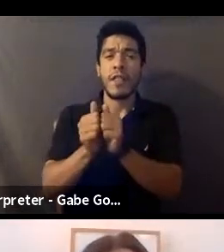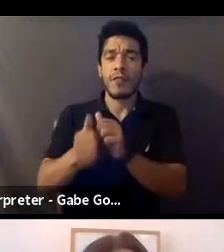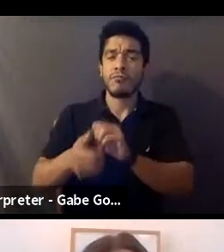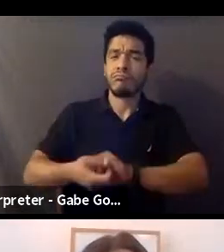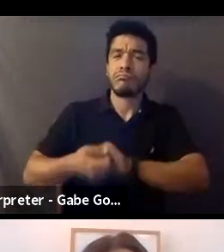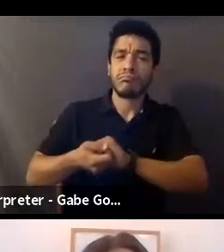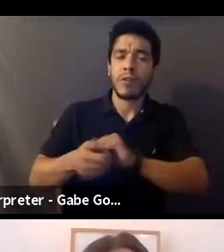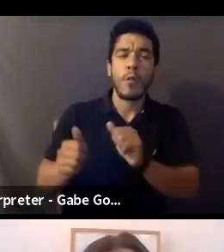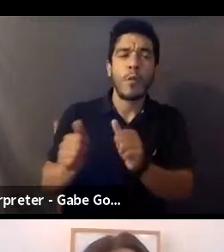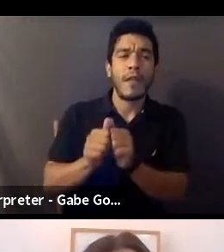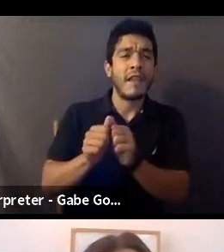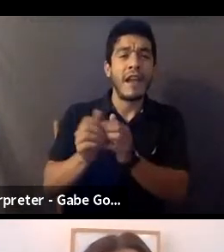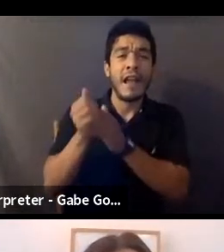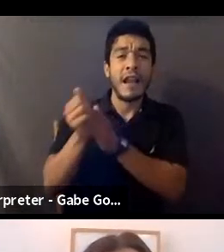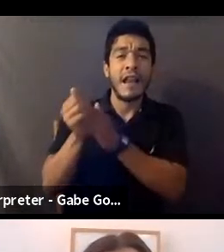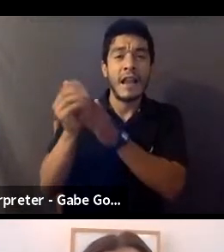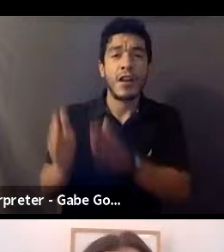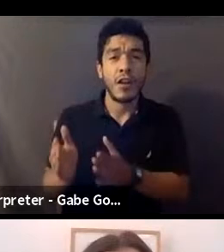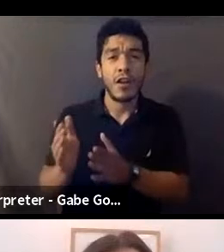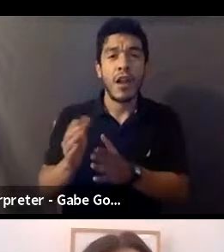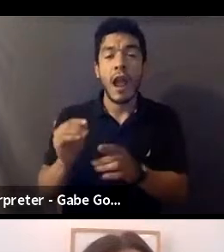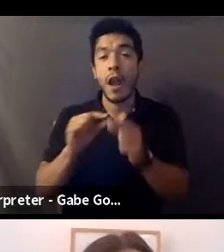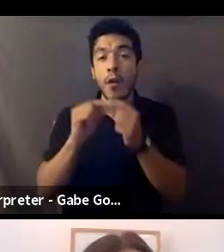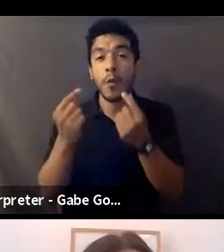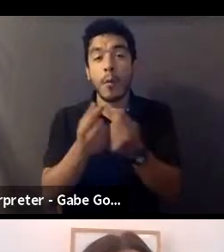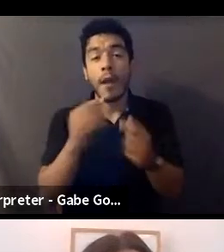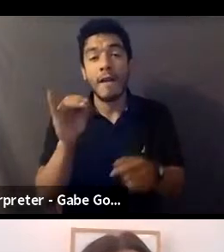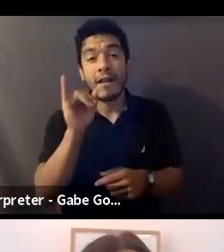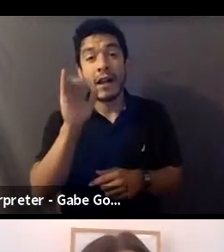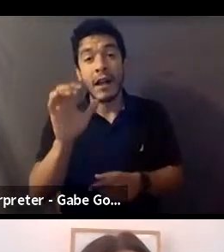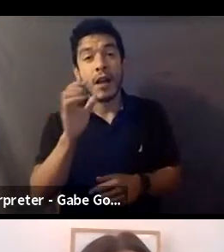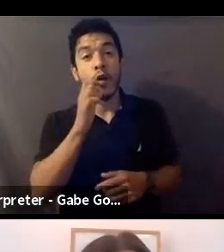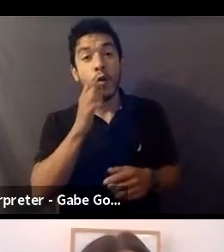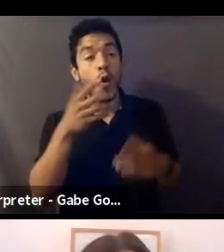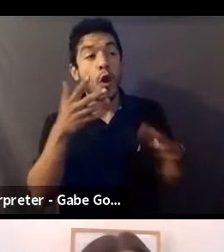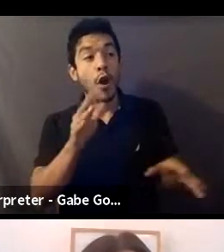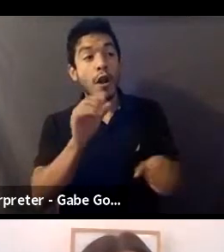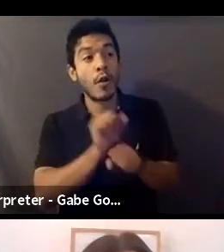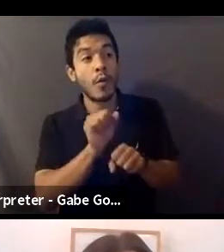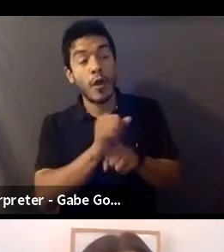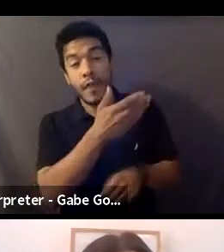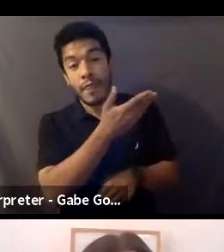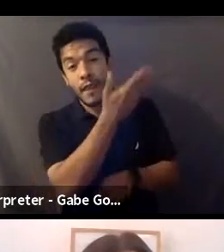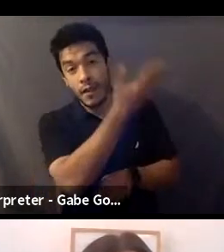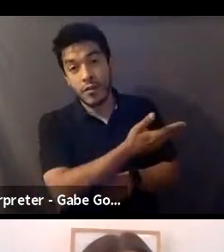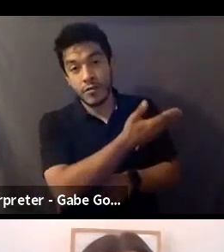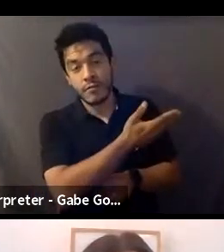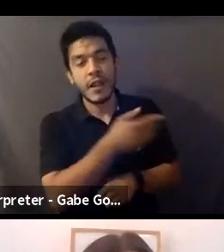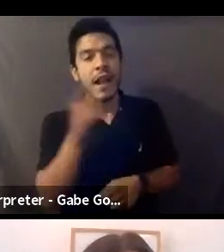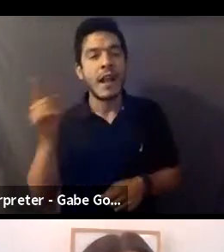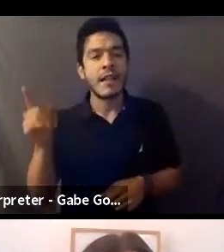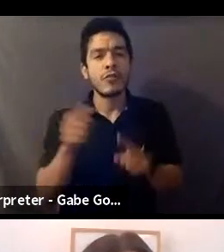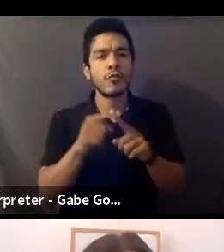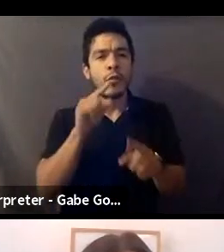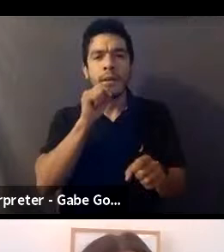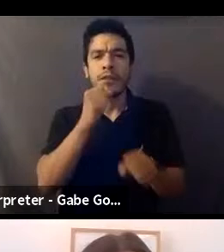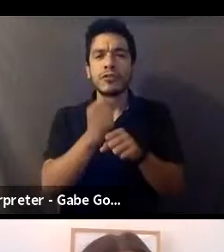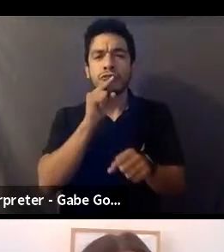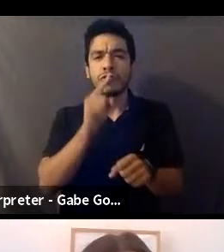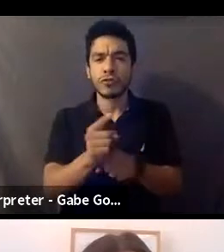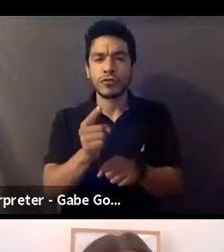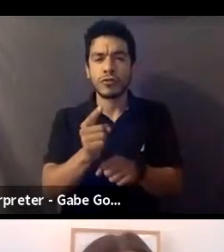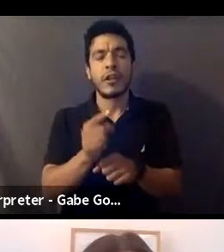the leaders and the existing group of intimacy coordinators who work already. This is to ensure that the union